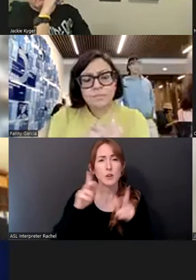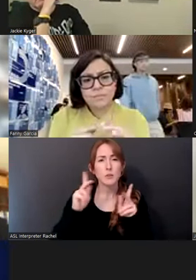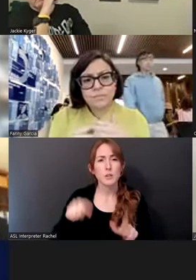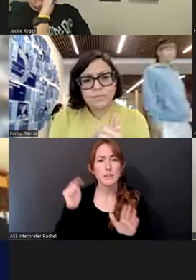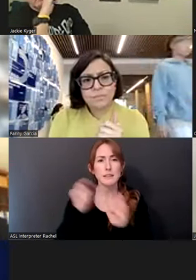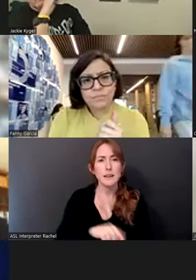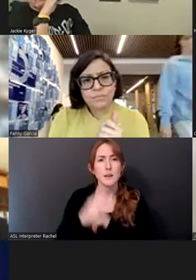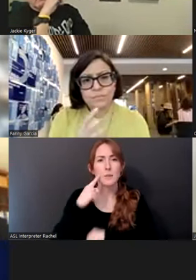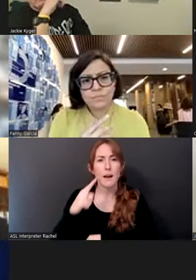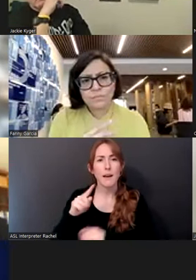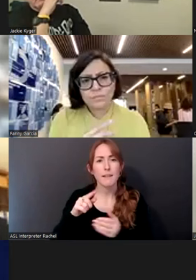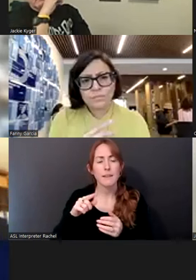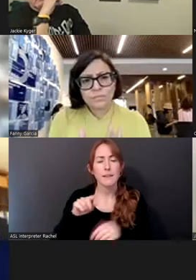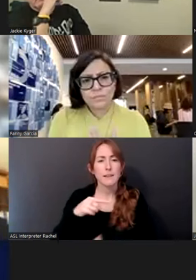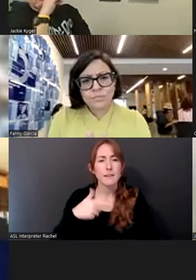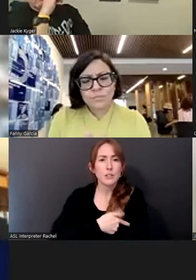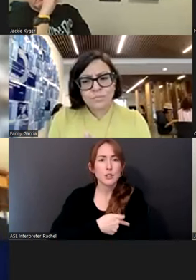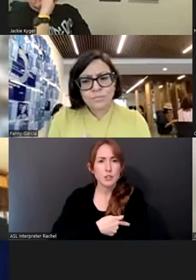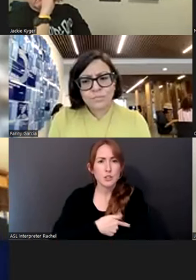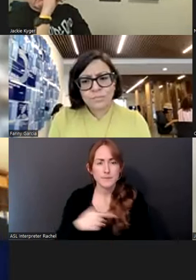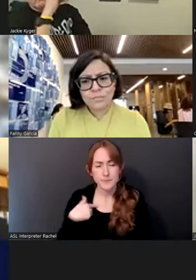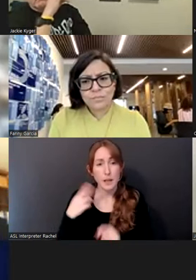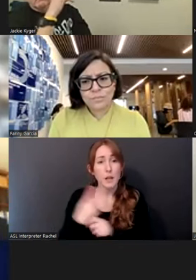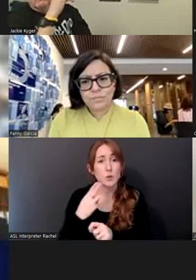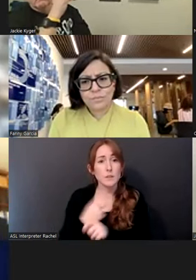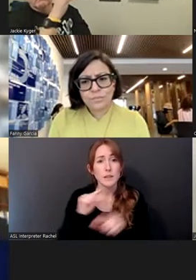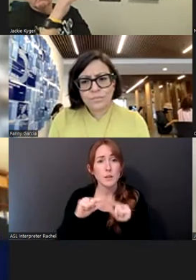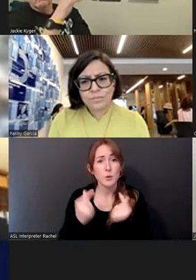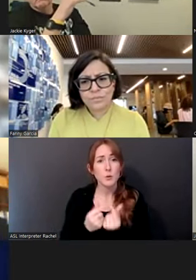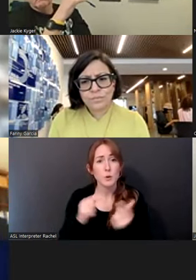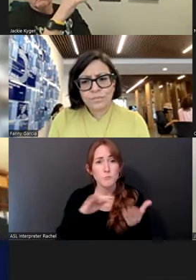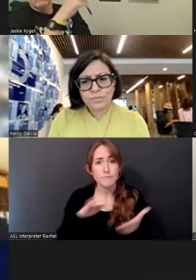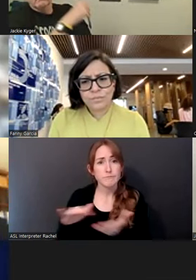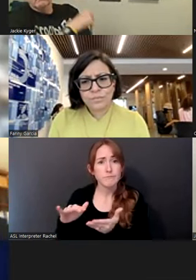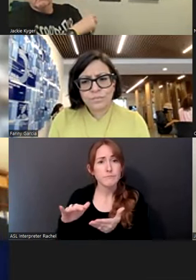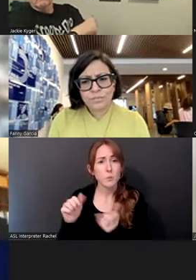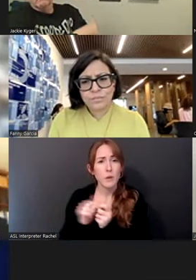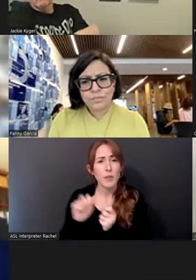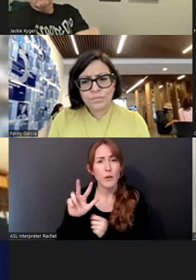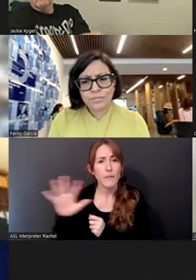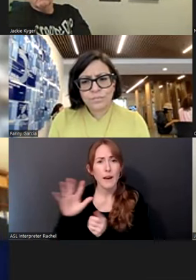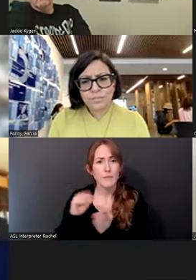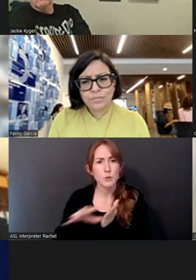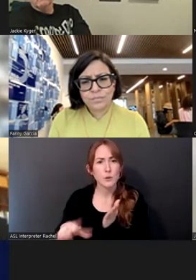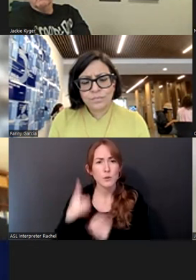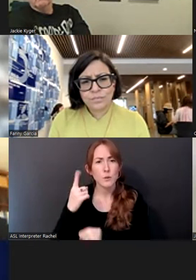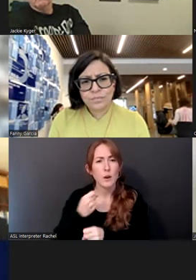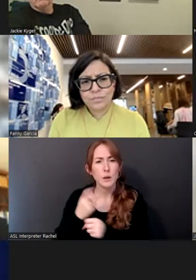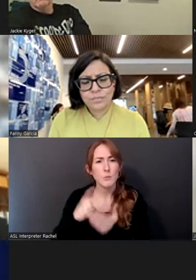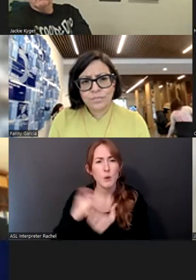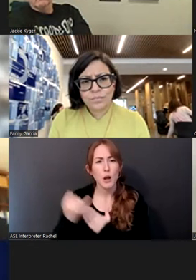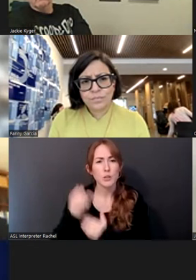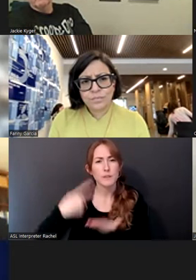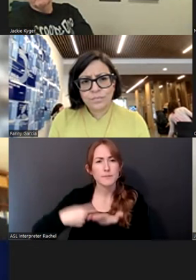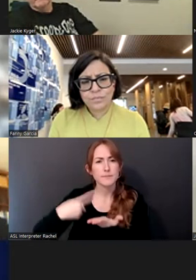know, with a group of 35 students who we were doing a year long project looking at capital punishment. And there was something, you know,